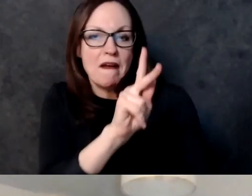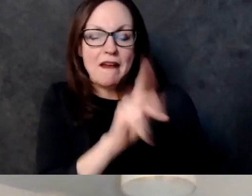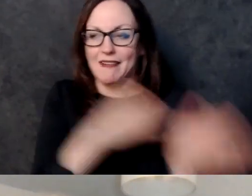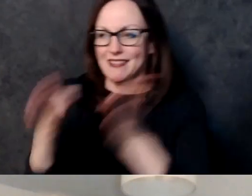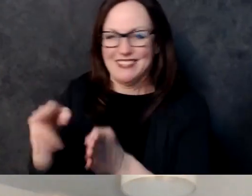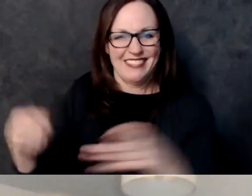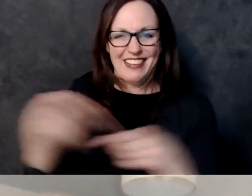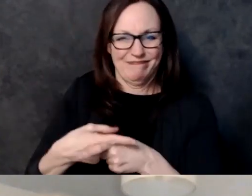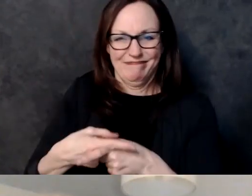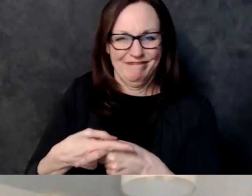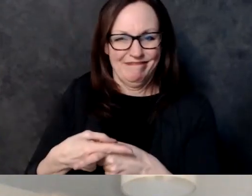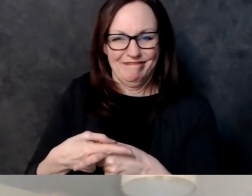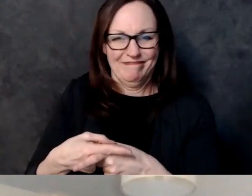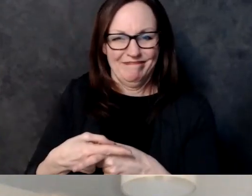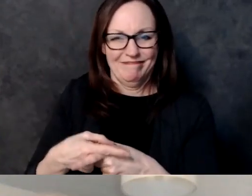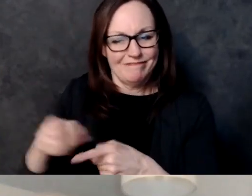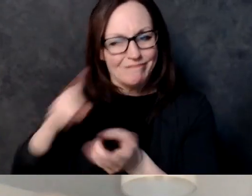first